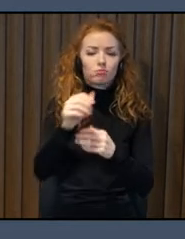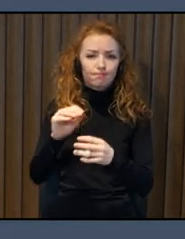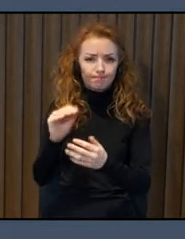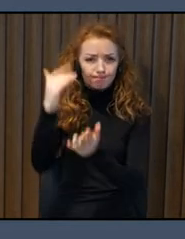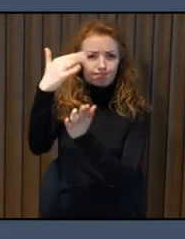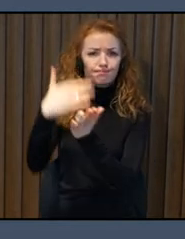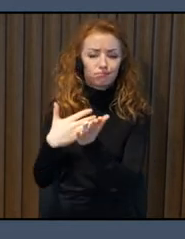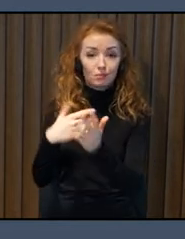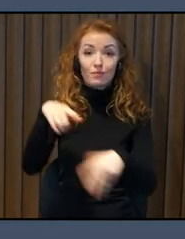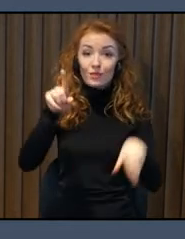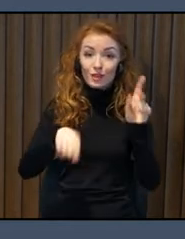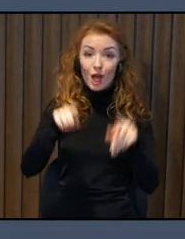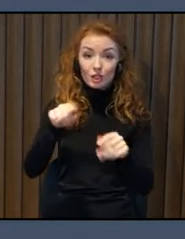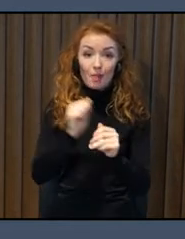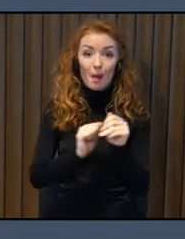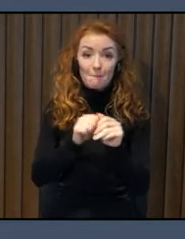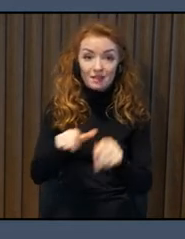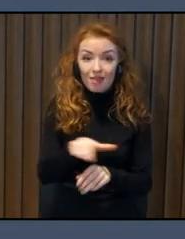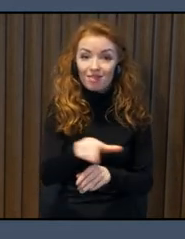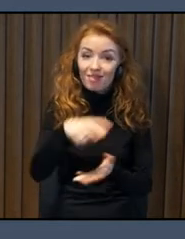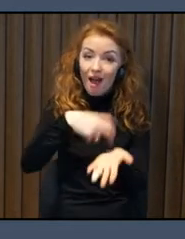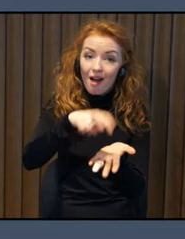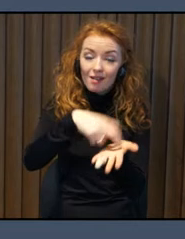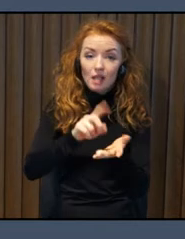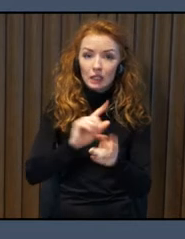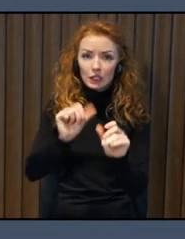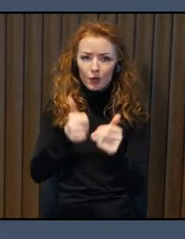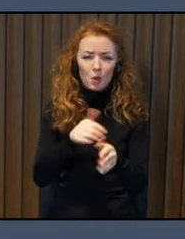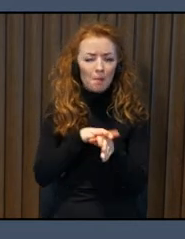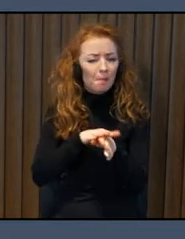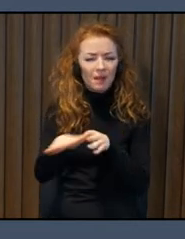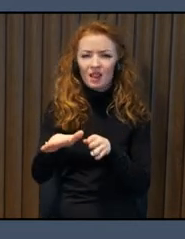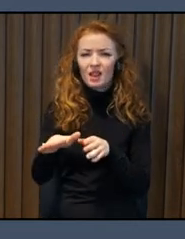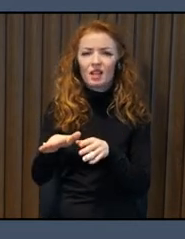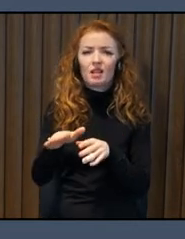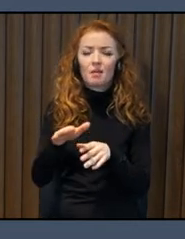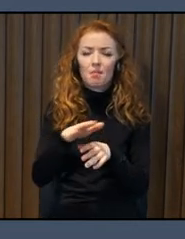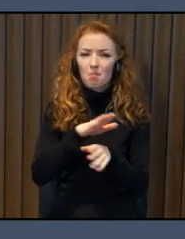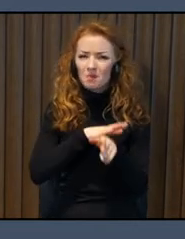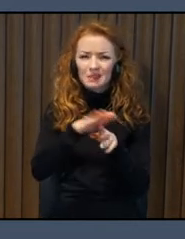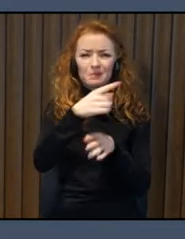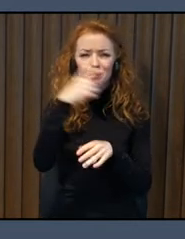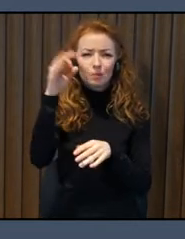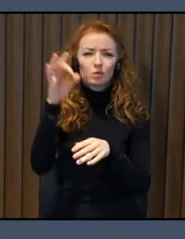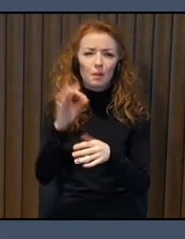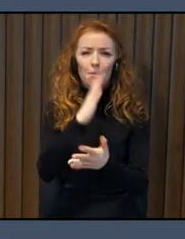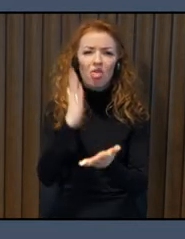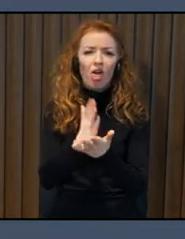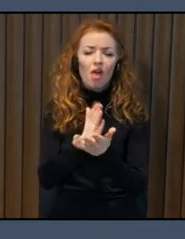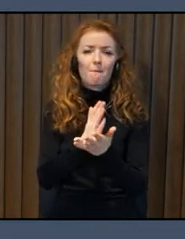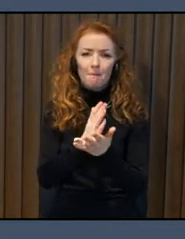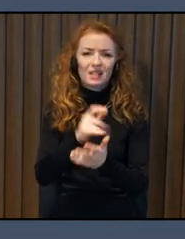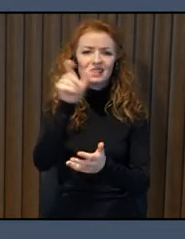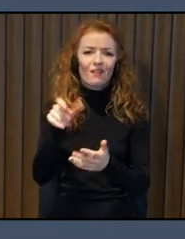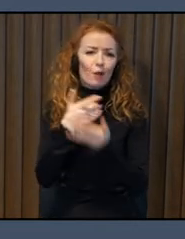accessible. Green areas close to the city center are also prioritized since these tend to be more accessible to a